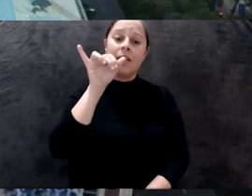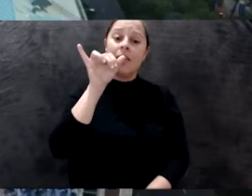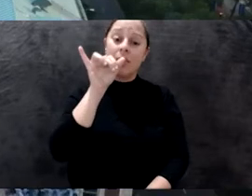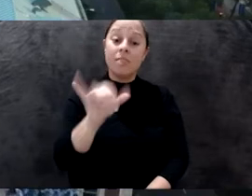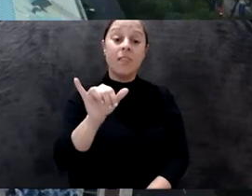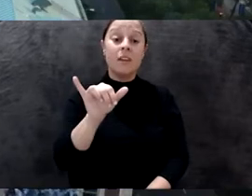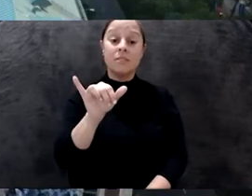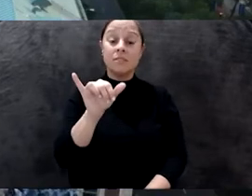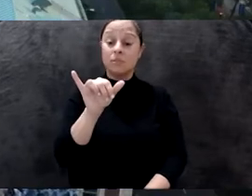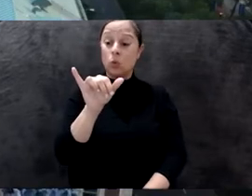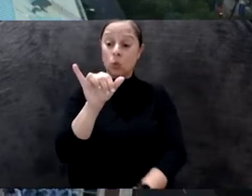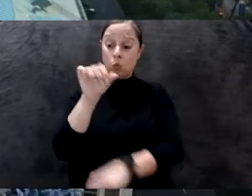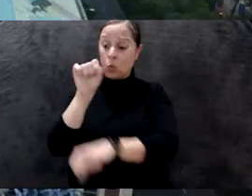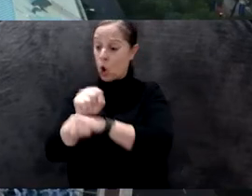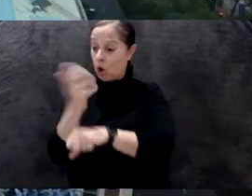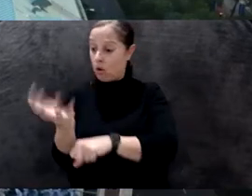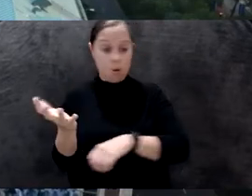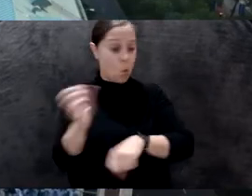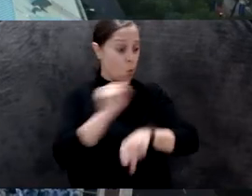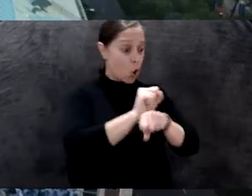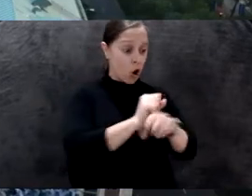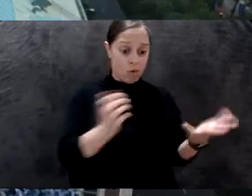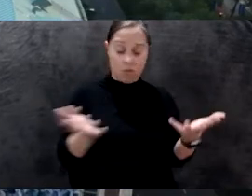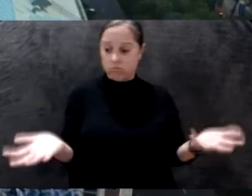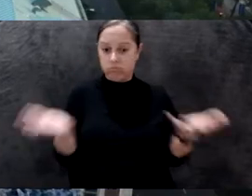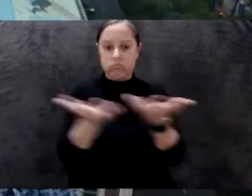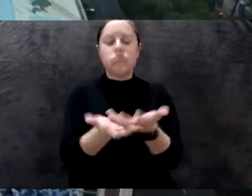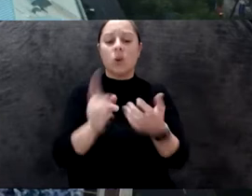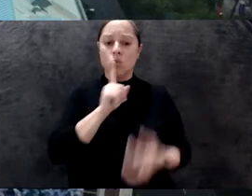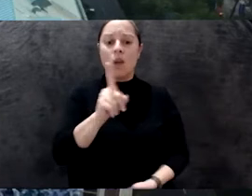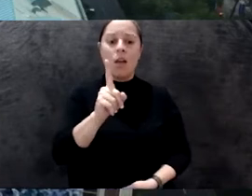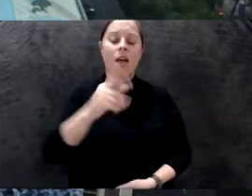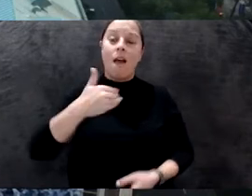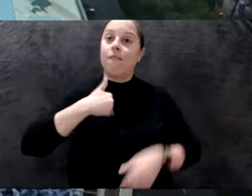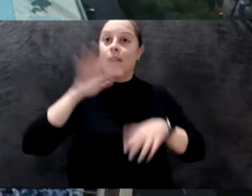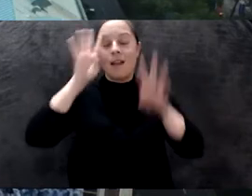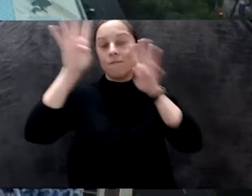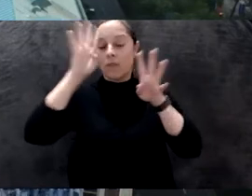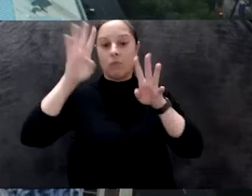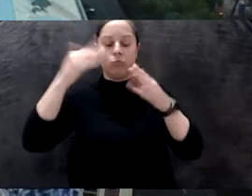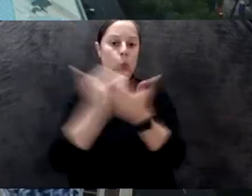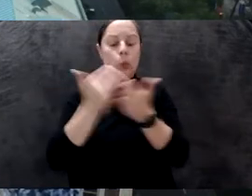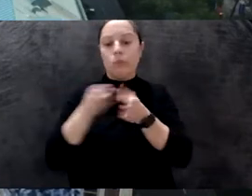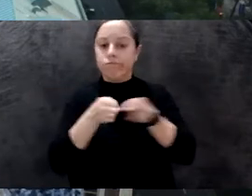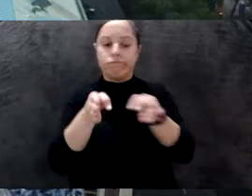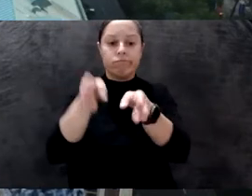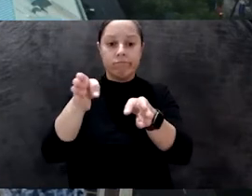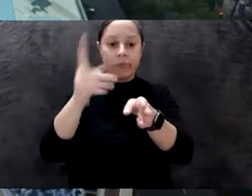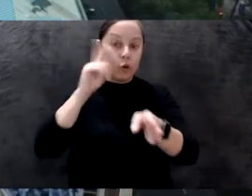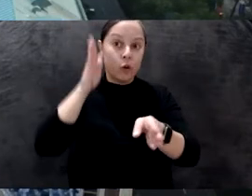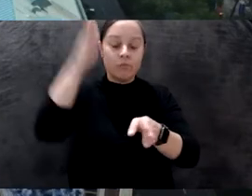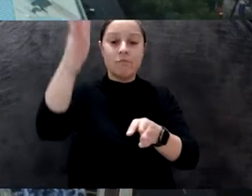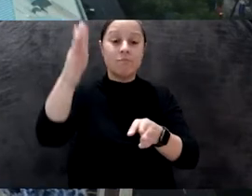inspire new ideas, build new bridges, and forge innovative pathways forward. So on that note,